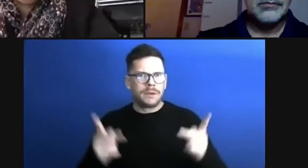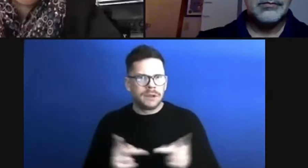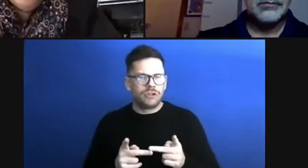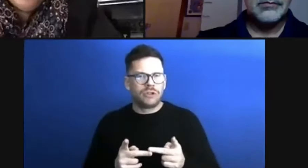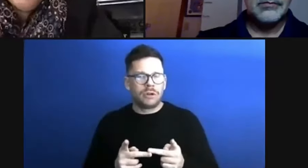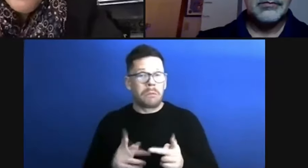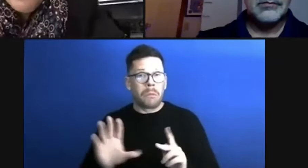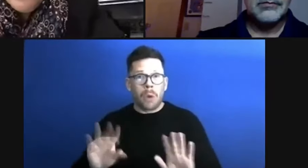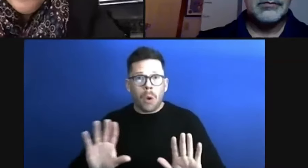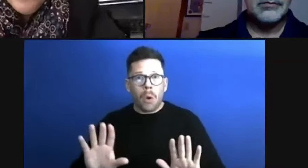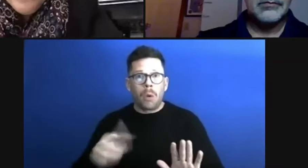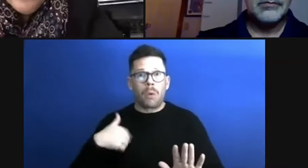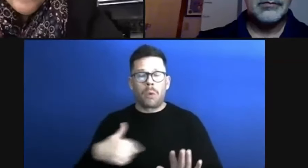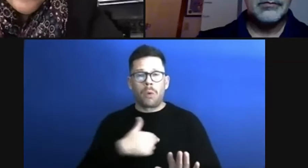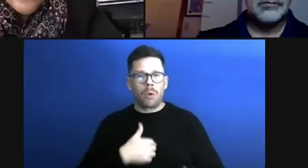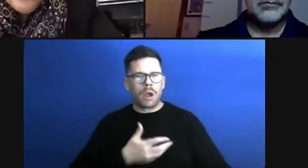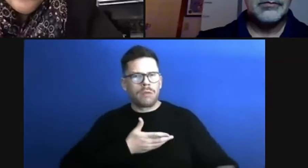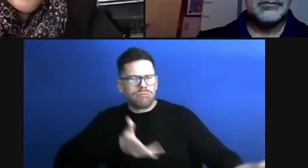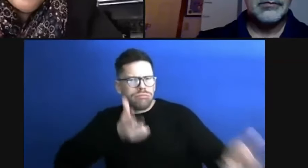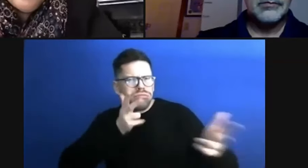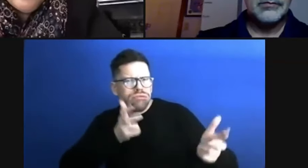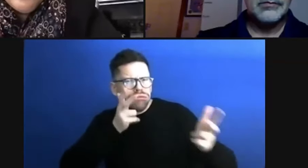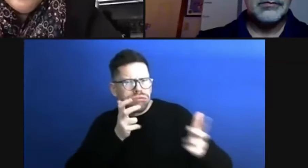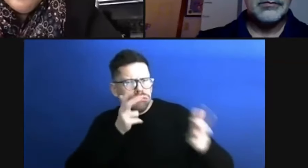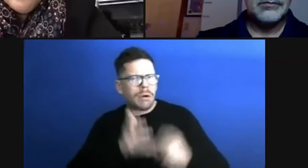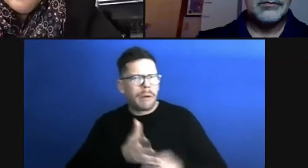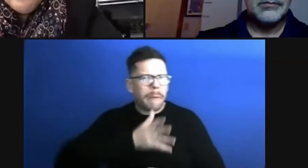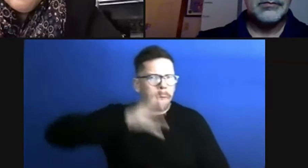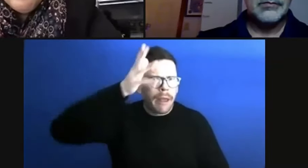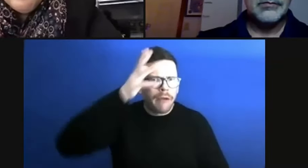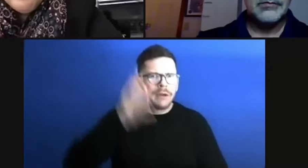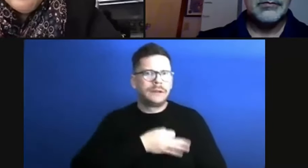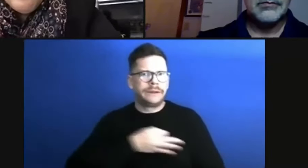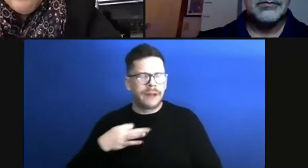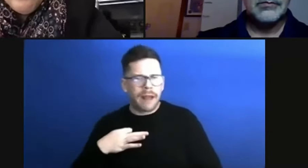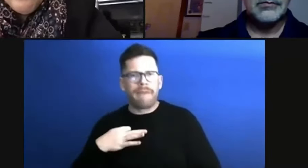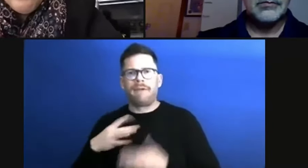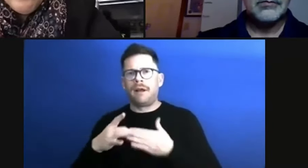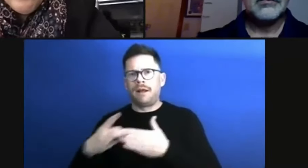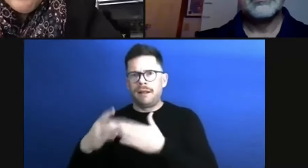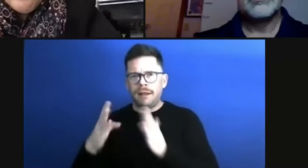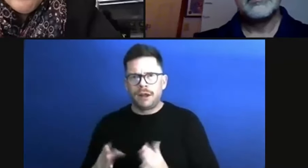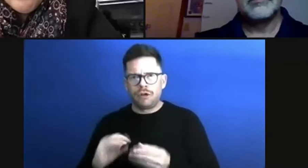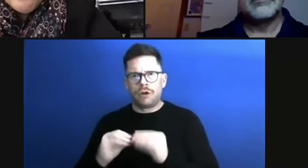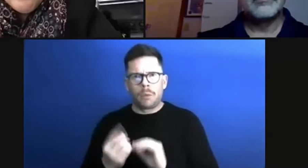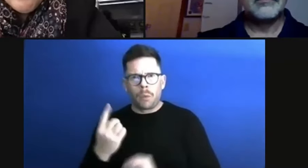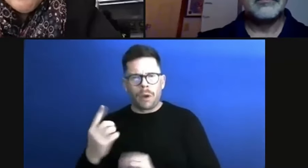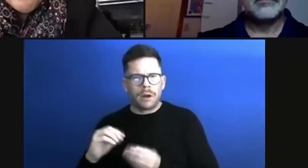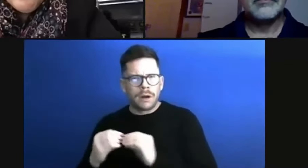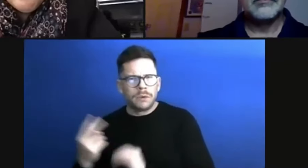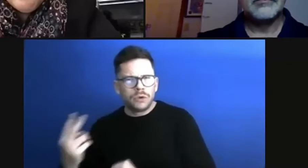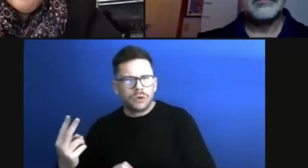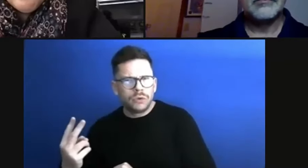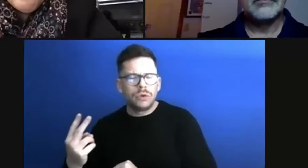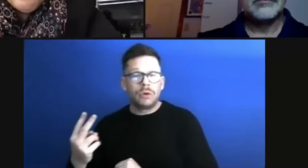direction from Karen, from our staff as well, and then through year one, year two, then year three. It will be